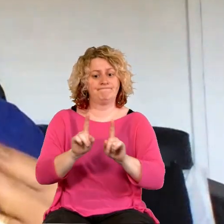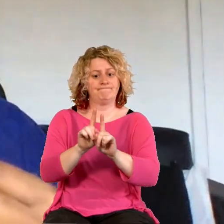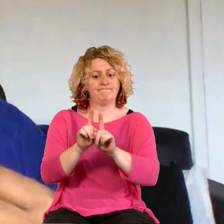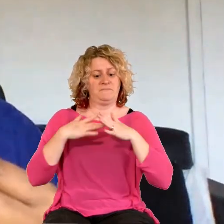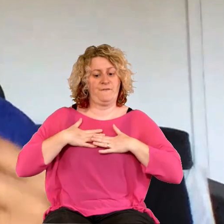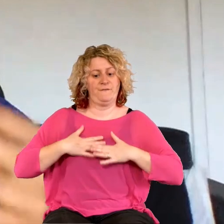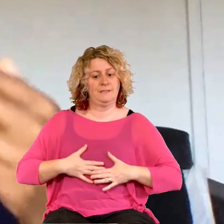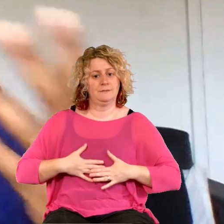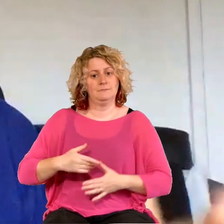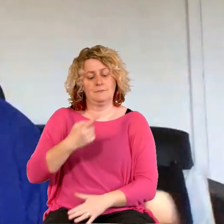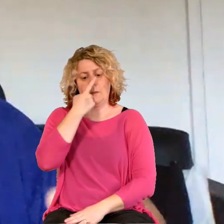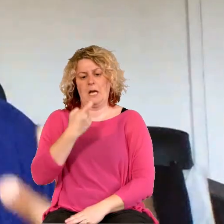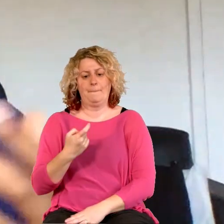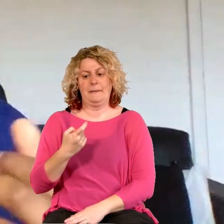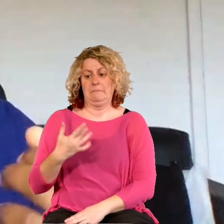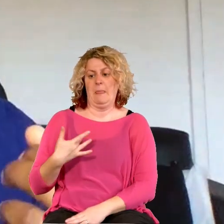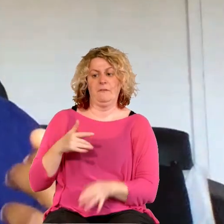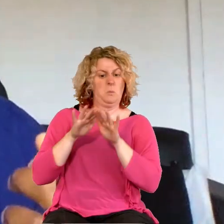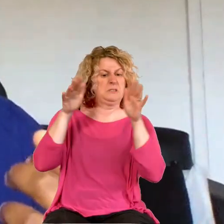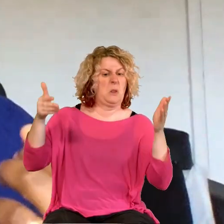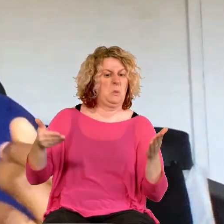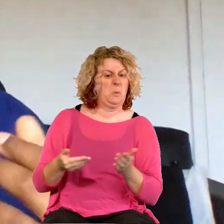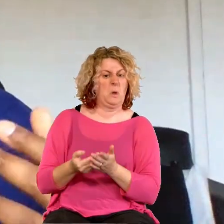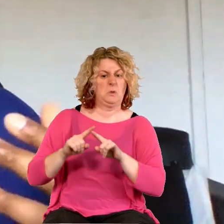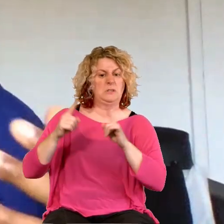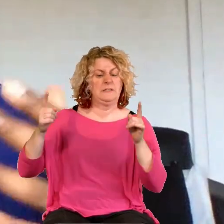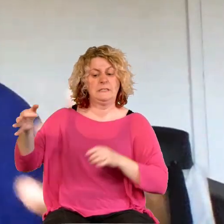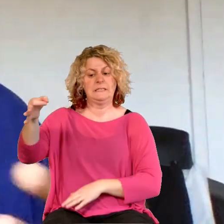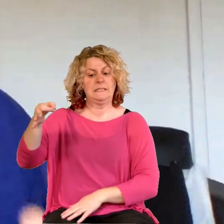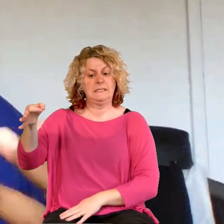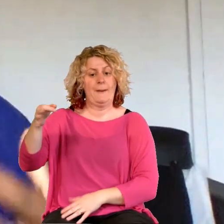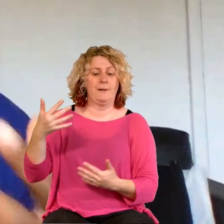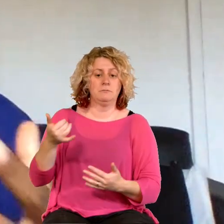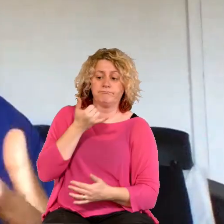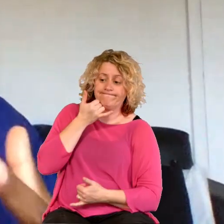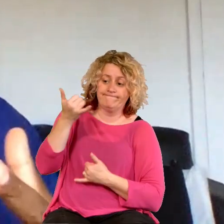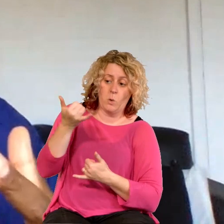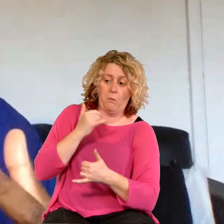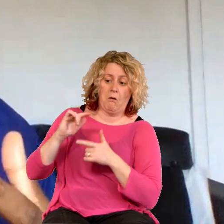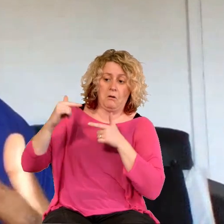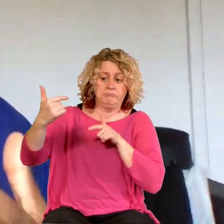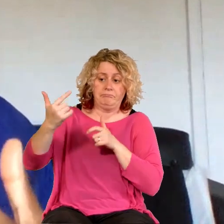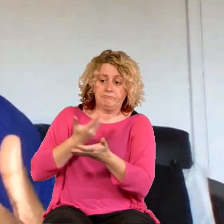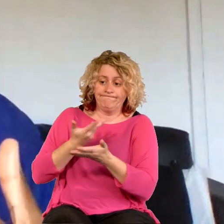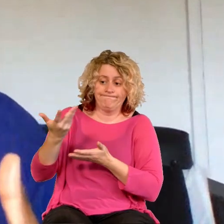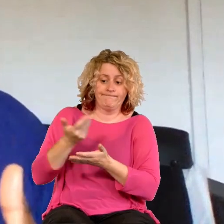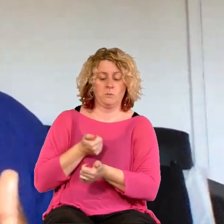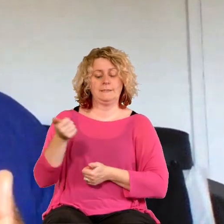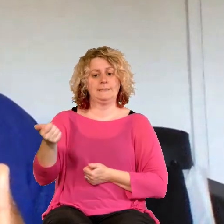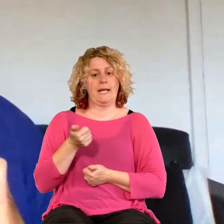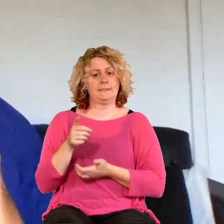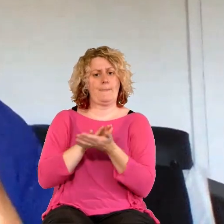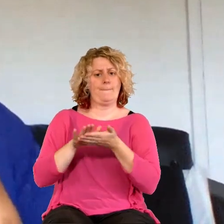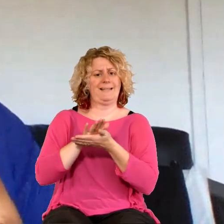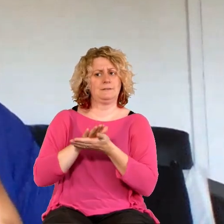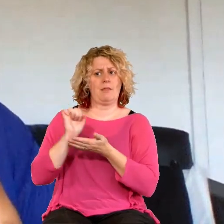through messaging and through phone calls and so on, you have a real sense of their presence in your